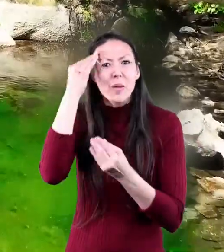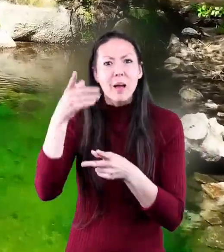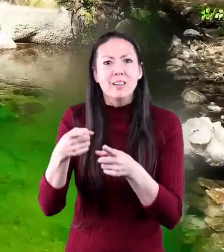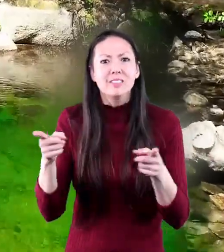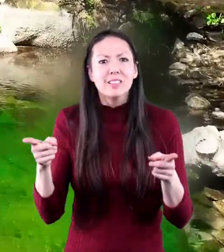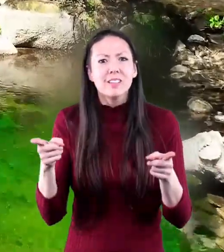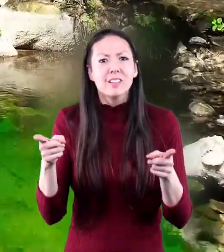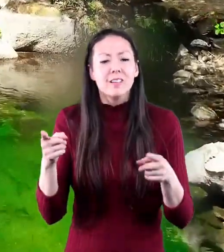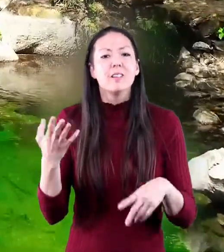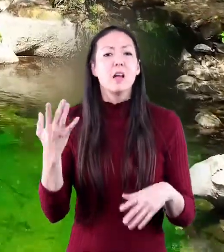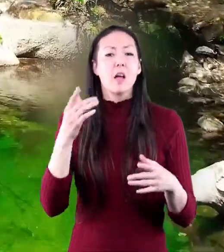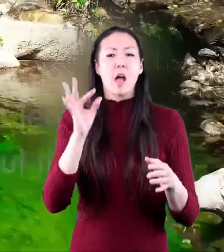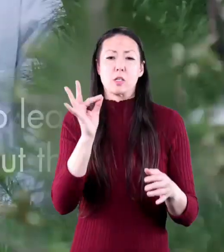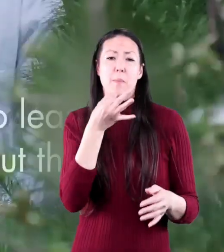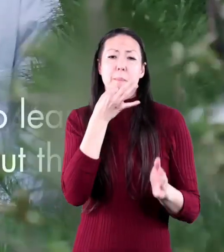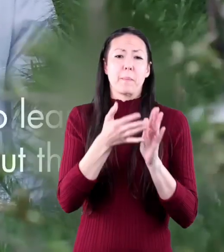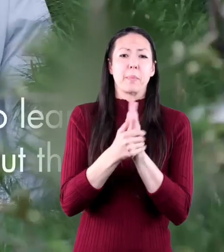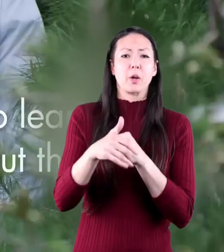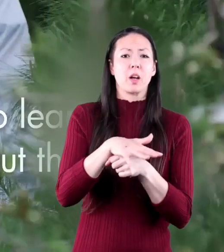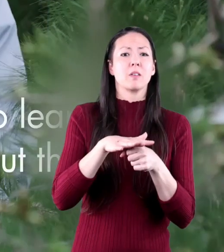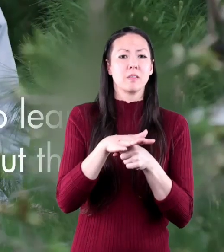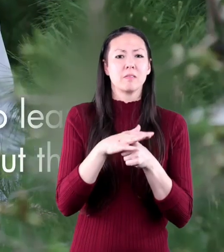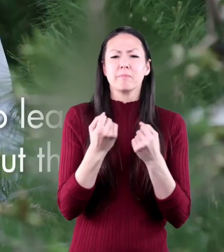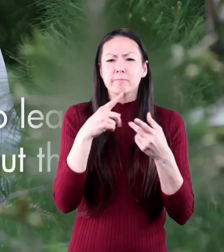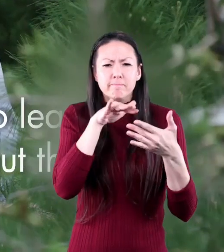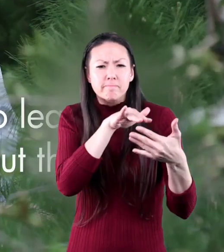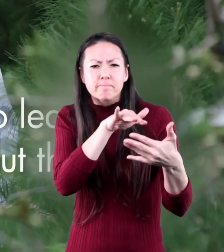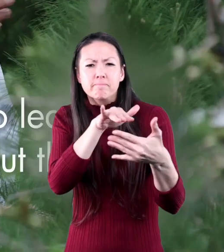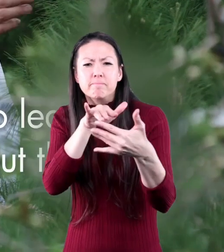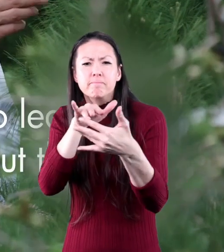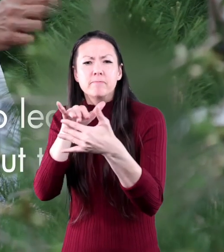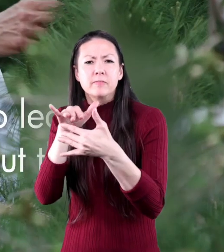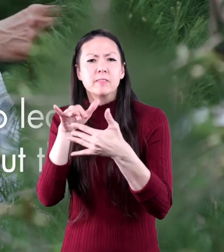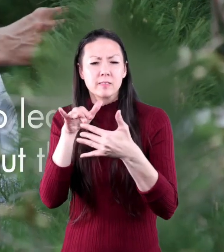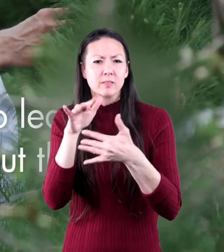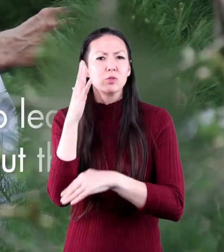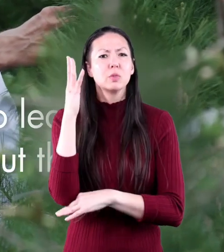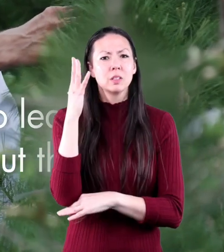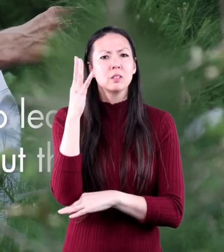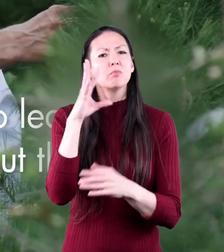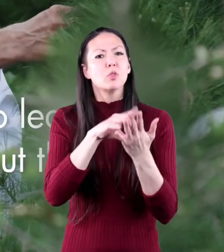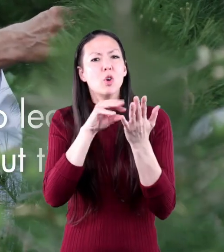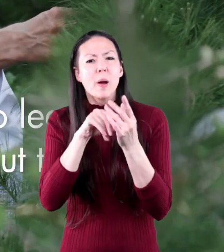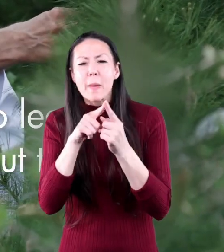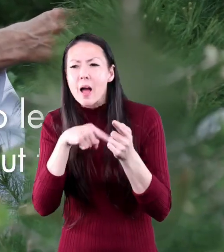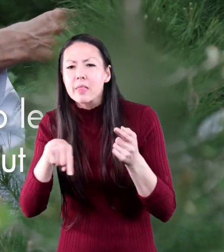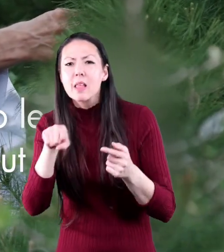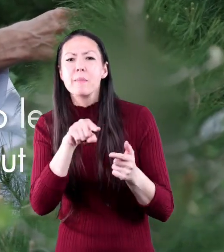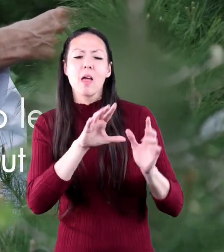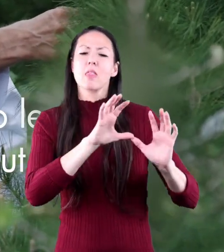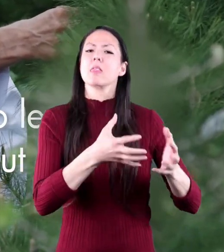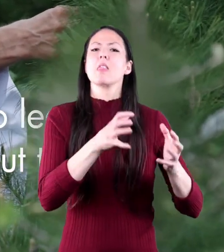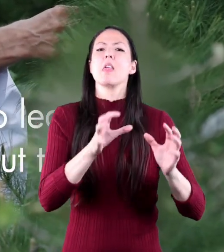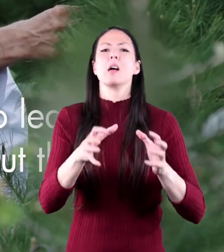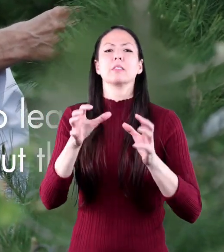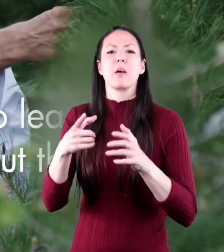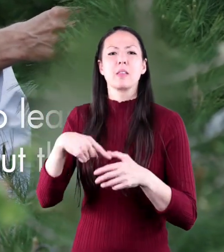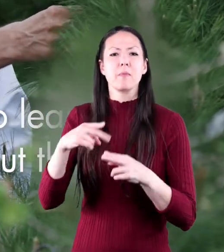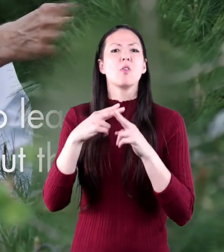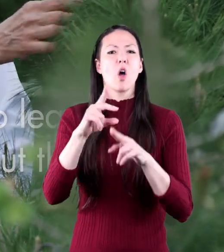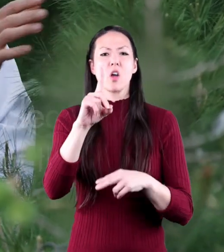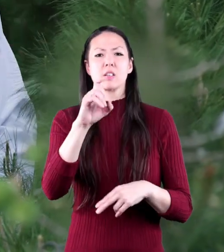discovered. The experts that spend their lives discovering trees, learning all about them, and